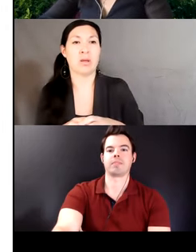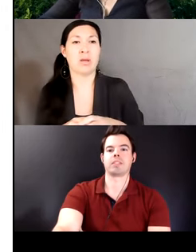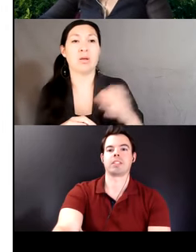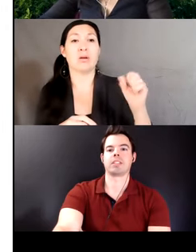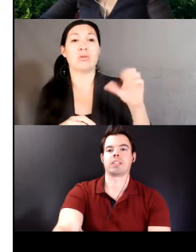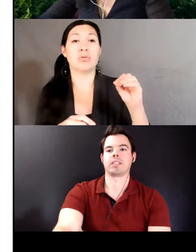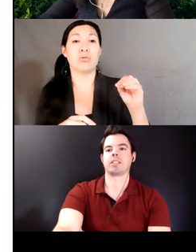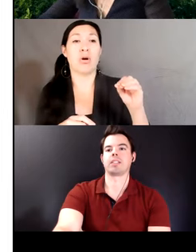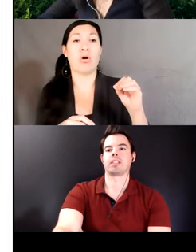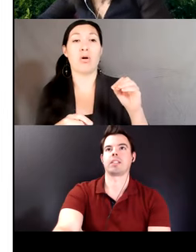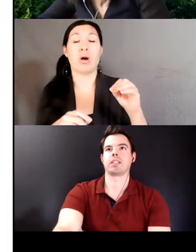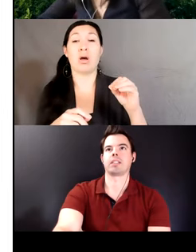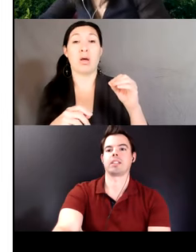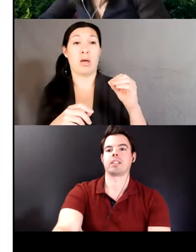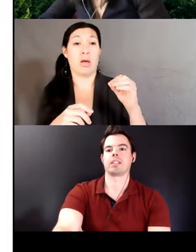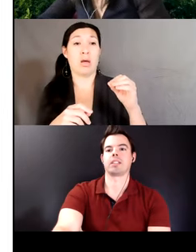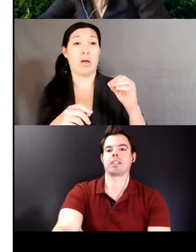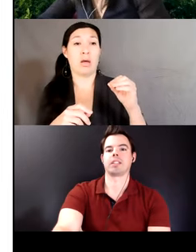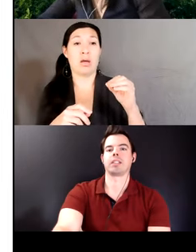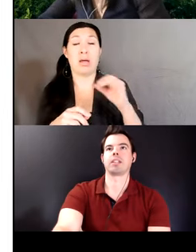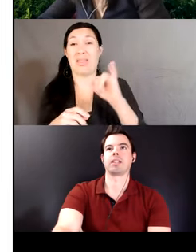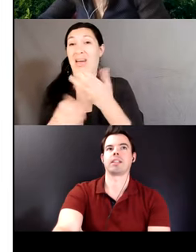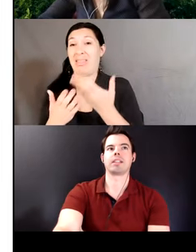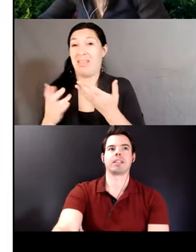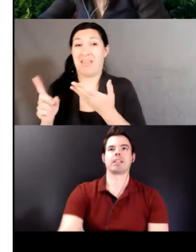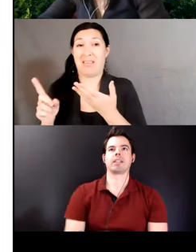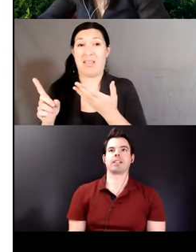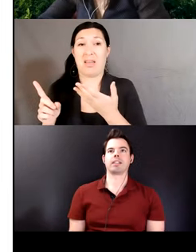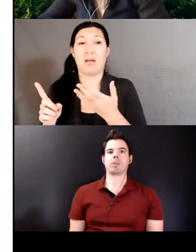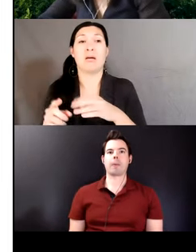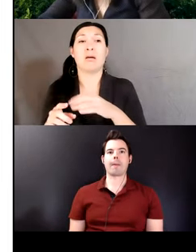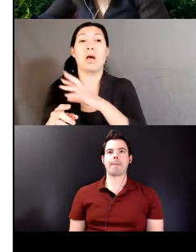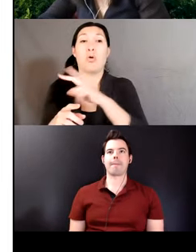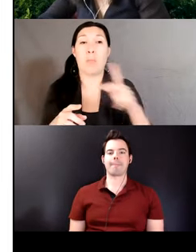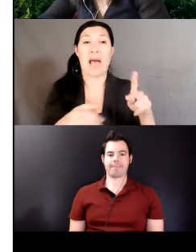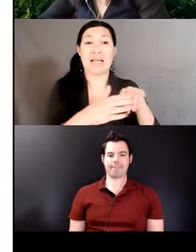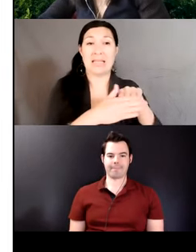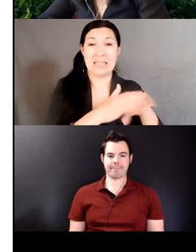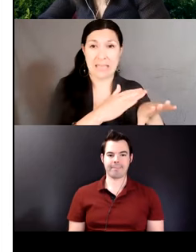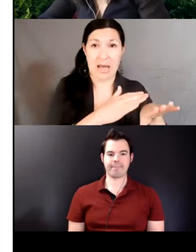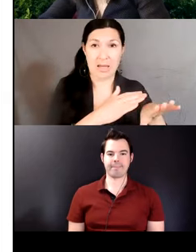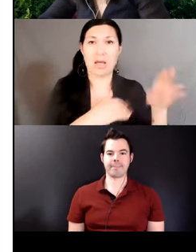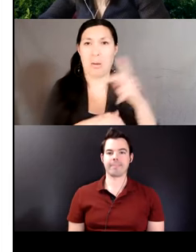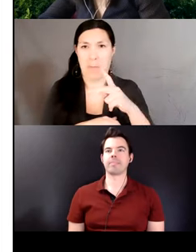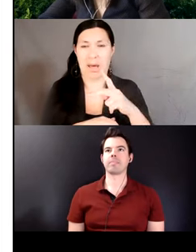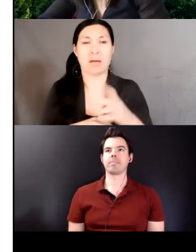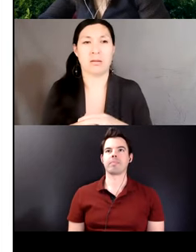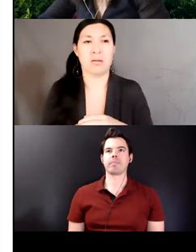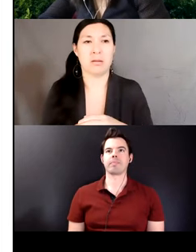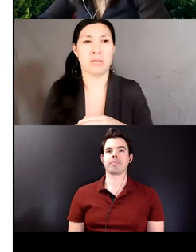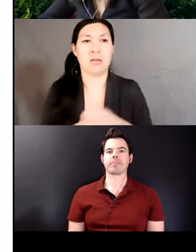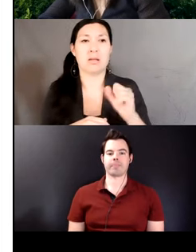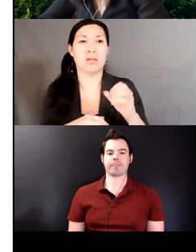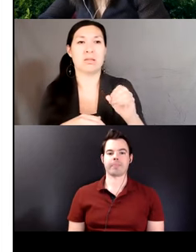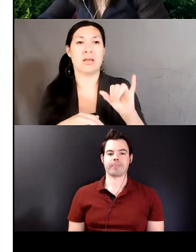28 harainaita fumigadoraita peyakampusah which urpayan in chaihawam that thing of mine my